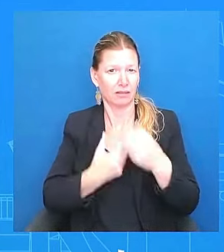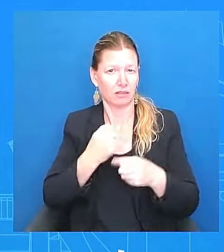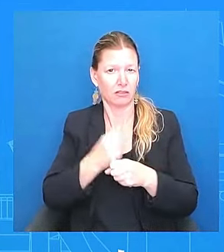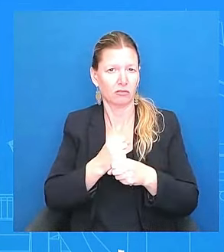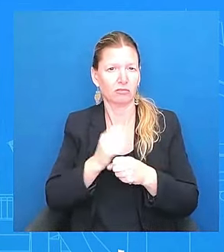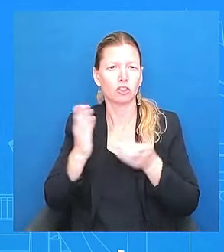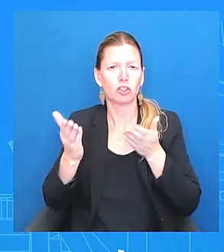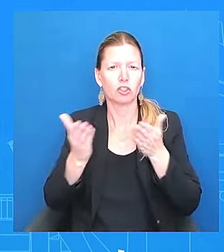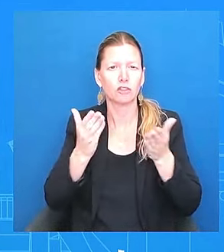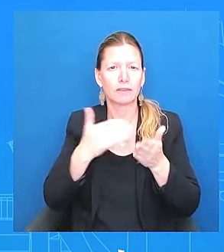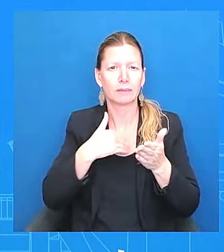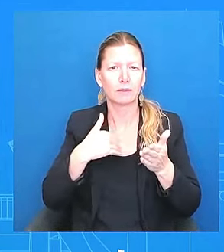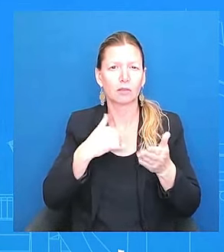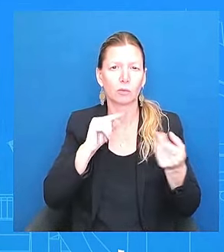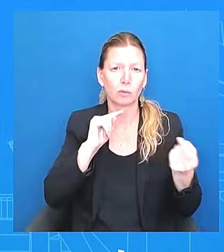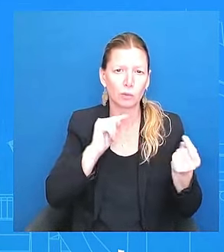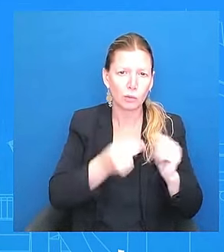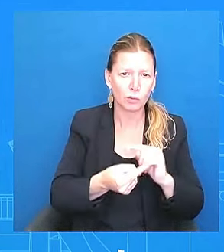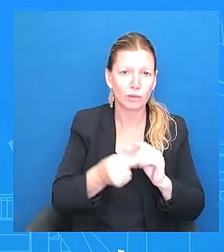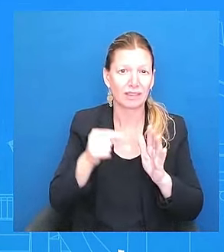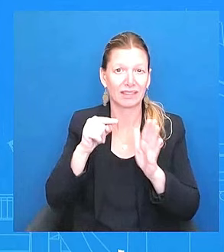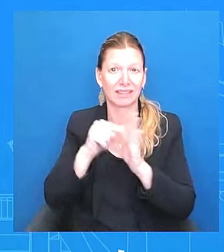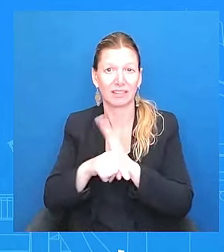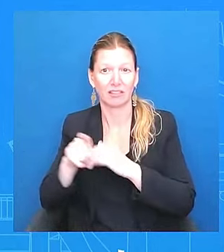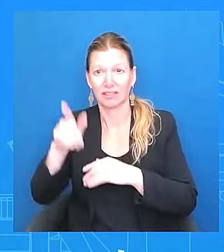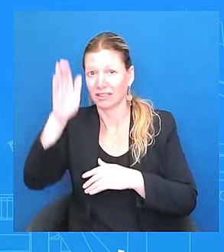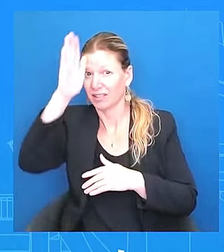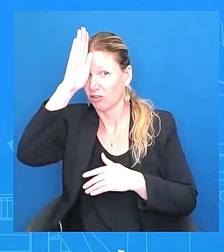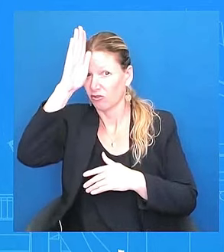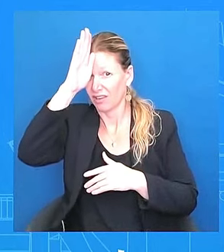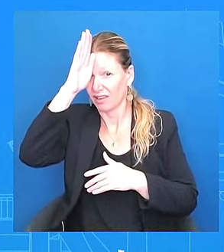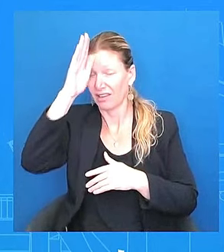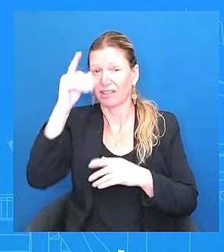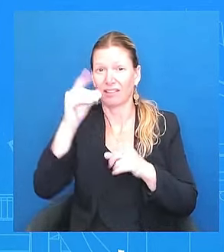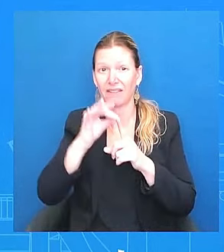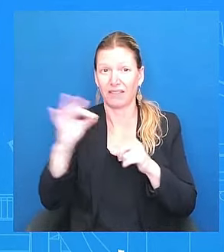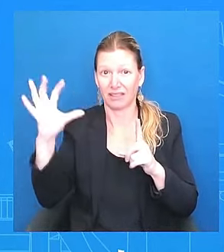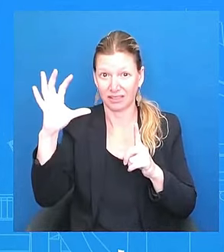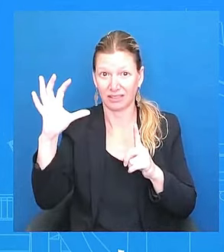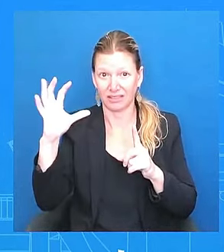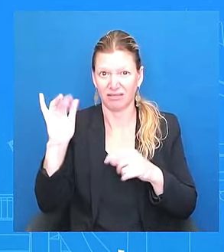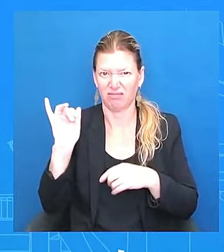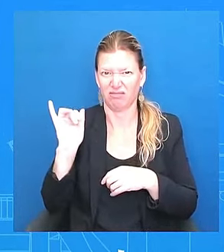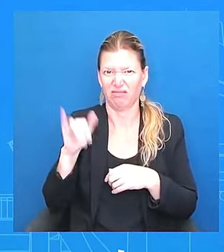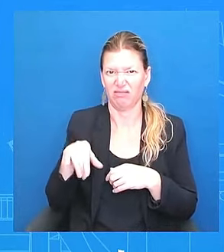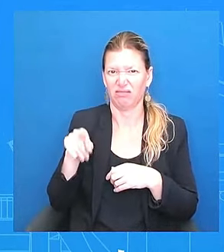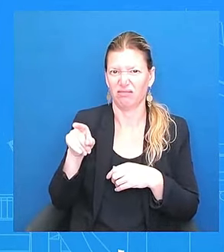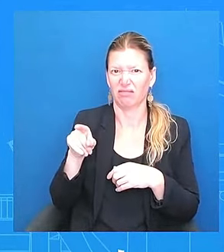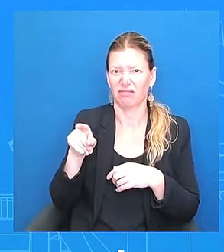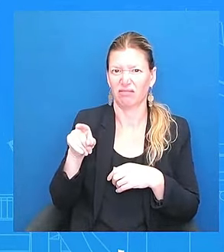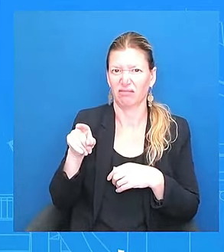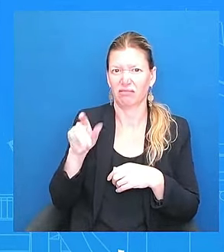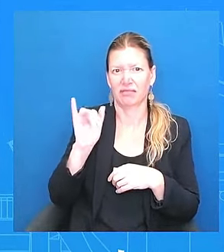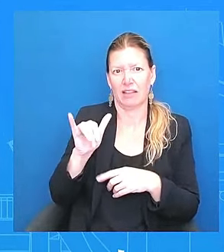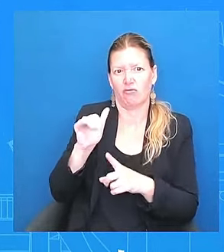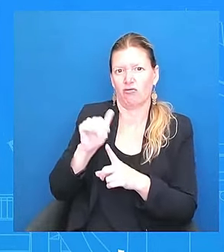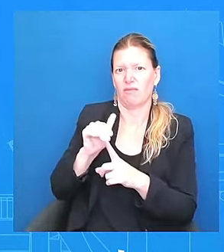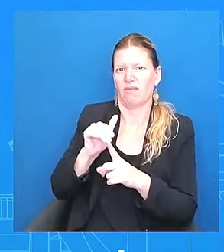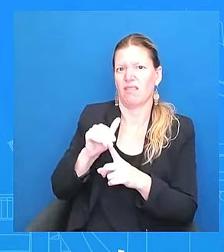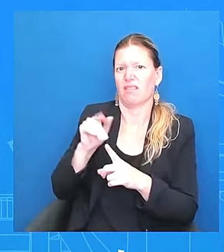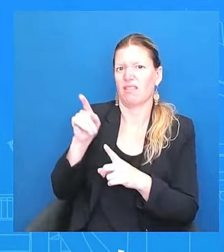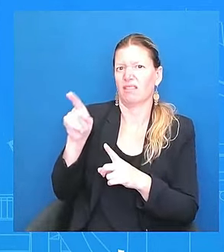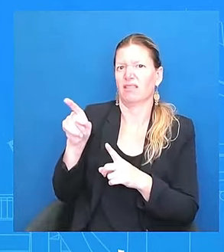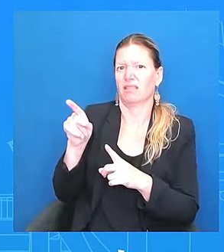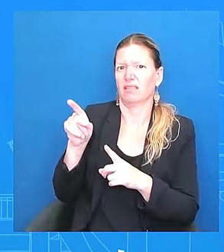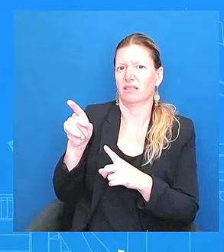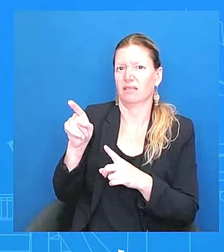reminder to him, you know, the times that we live in. I mean, this president said this century,